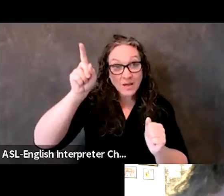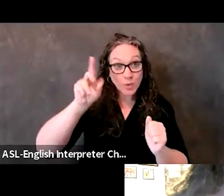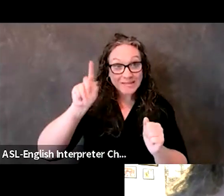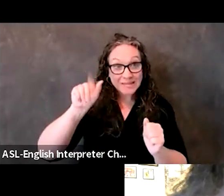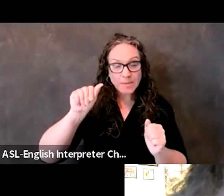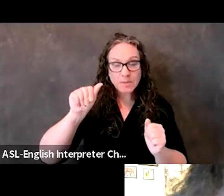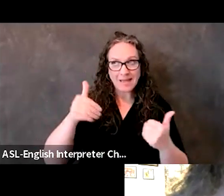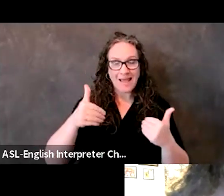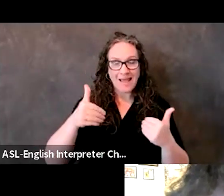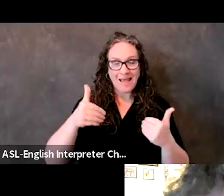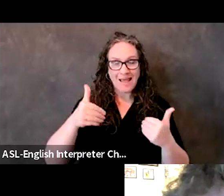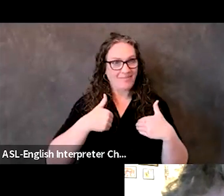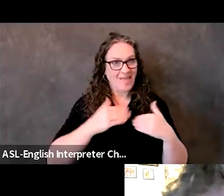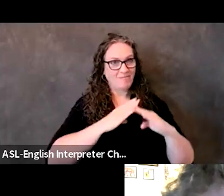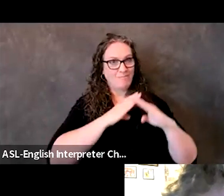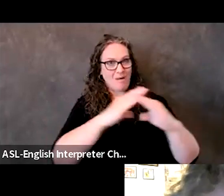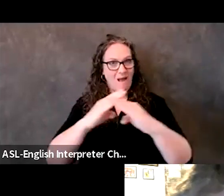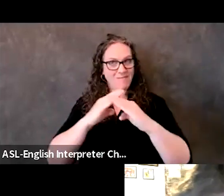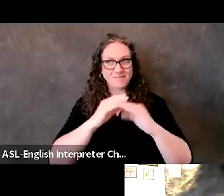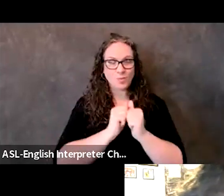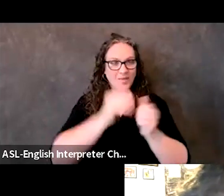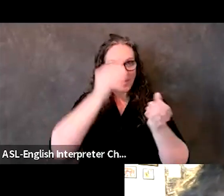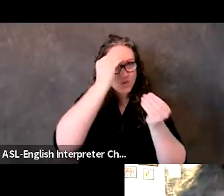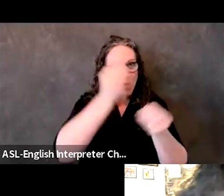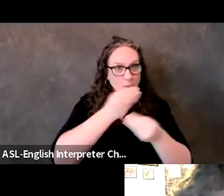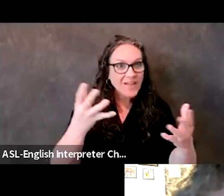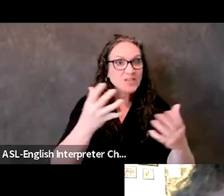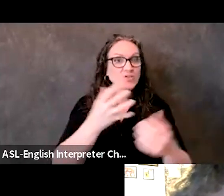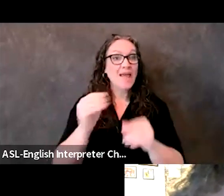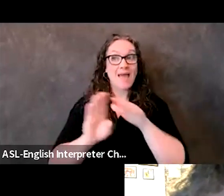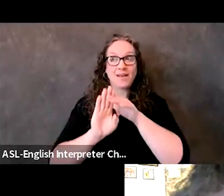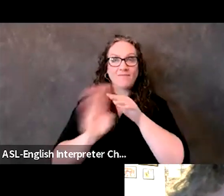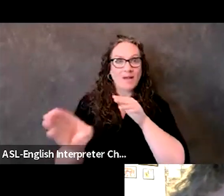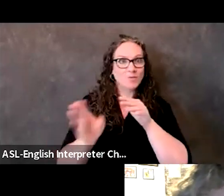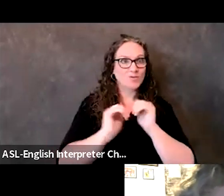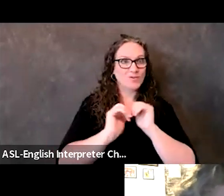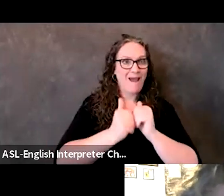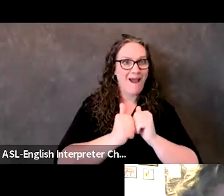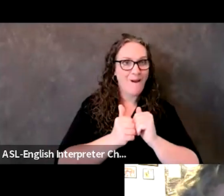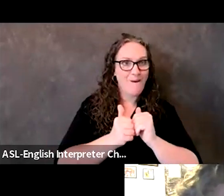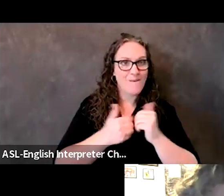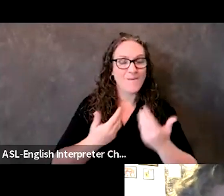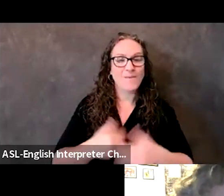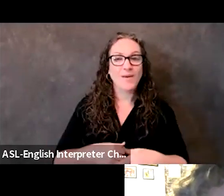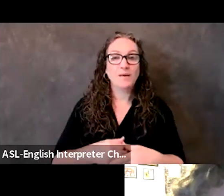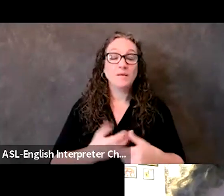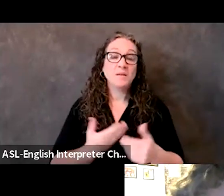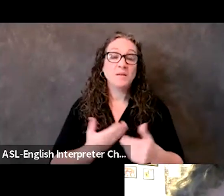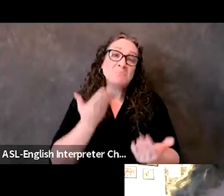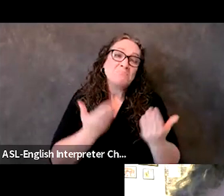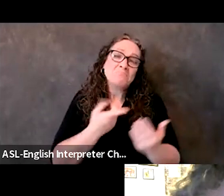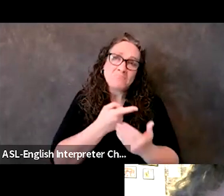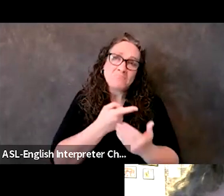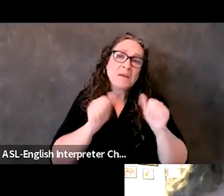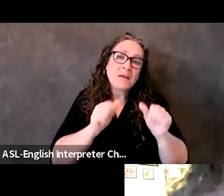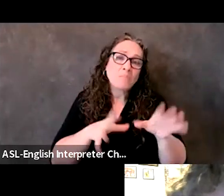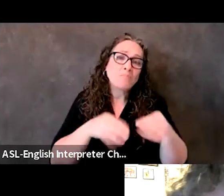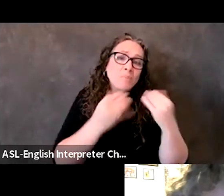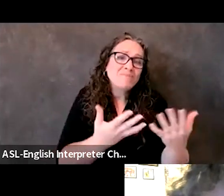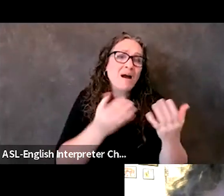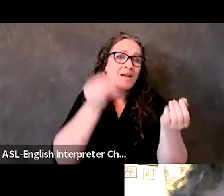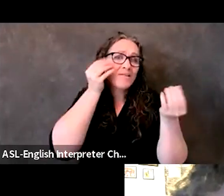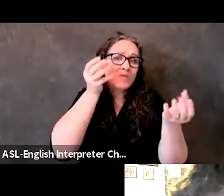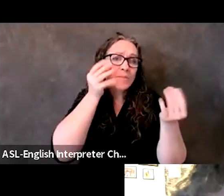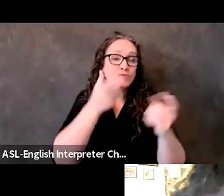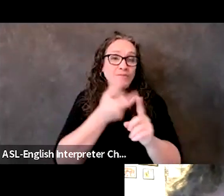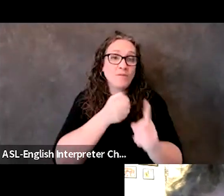and evacuation as well. And they may be able to be provided with information through